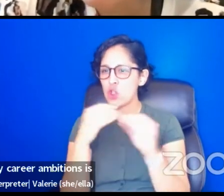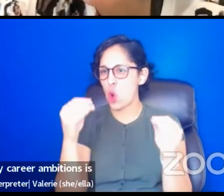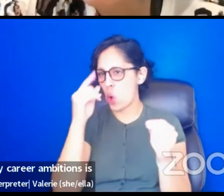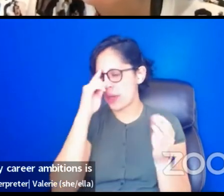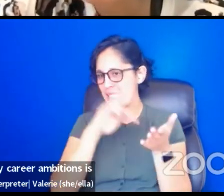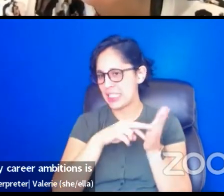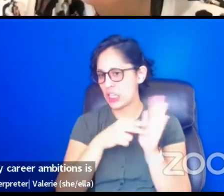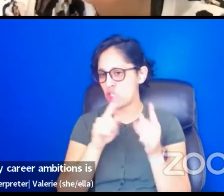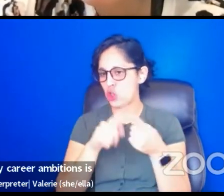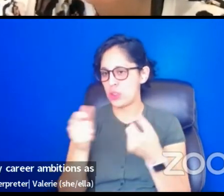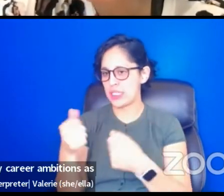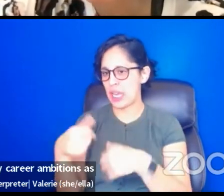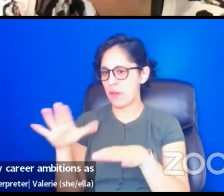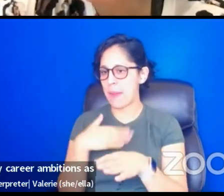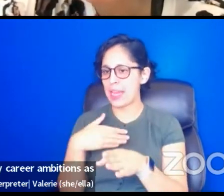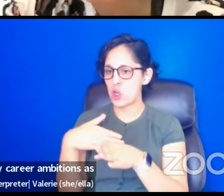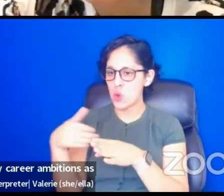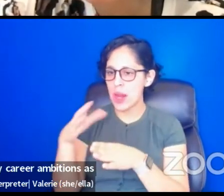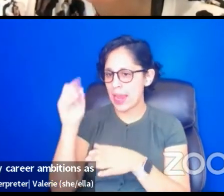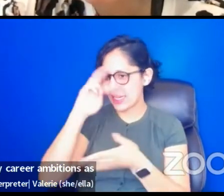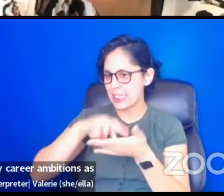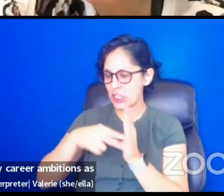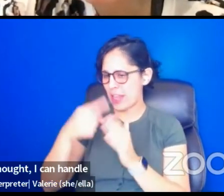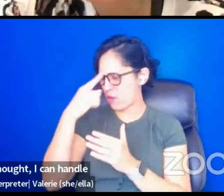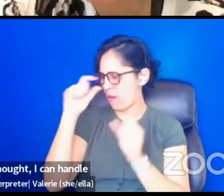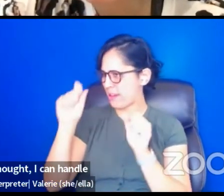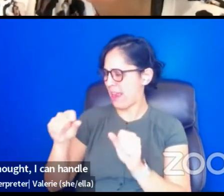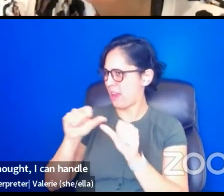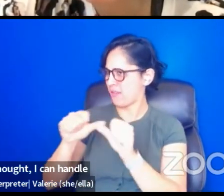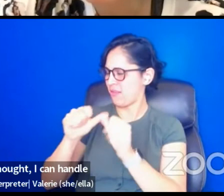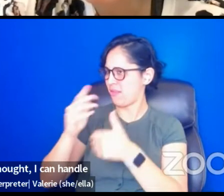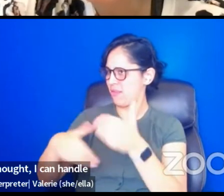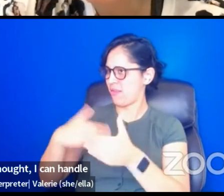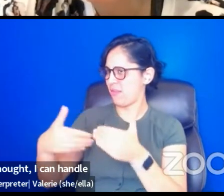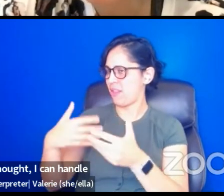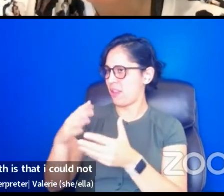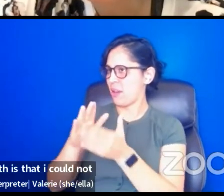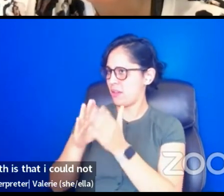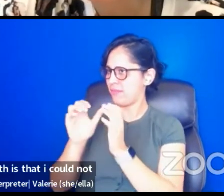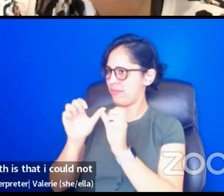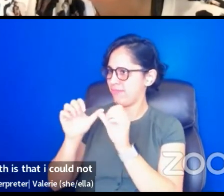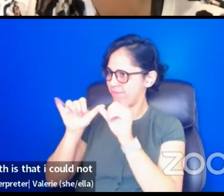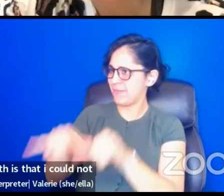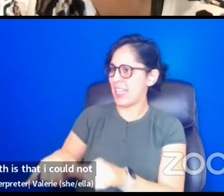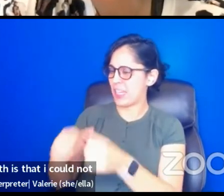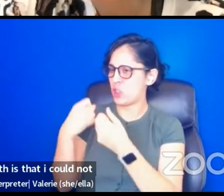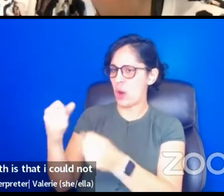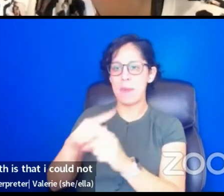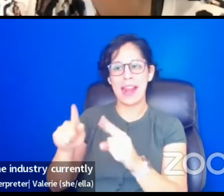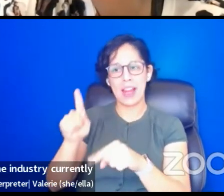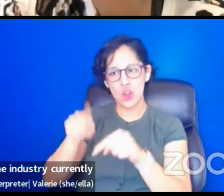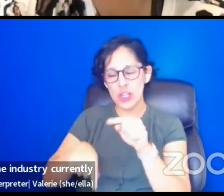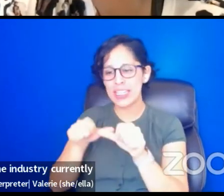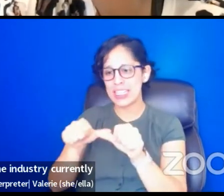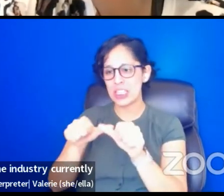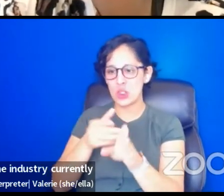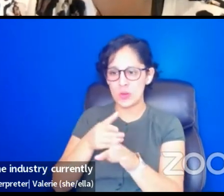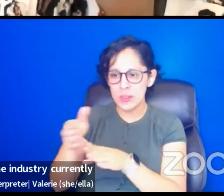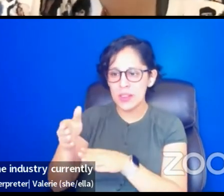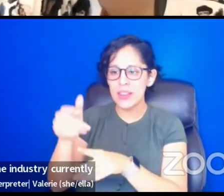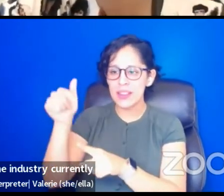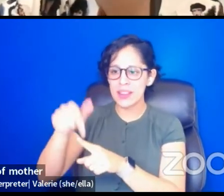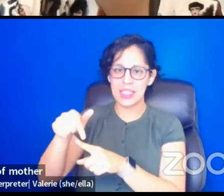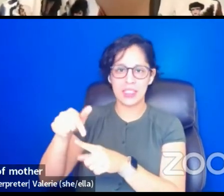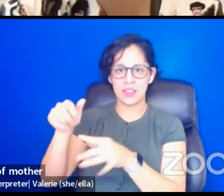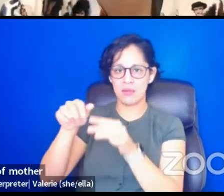handle both. I'm very strong, but the truth is that I could not stay on the same career trajectory as the industry currently exists or being the kind of mother I wanted to be.